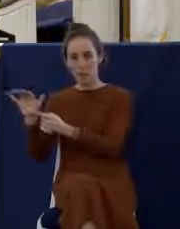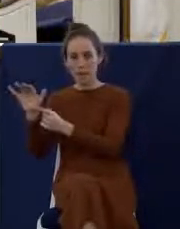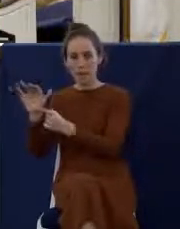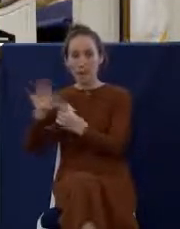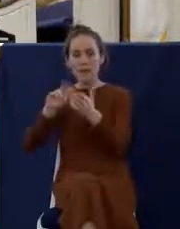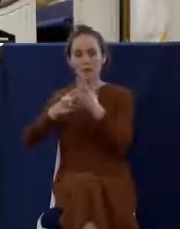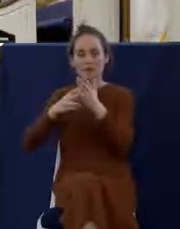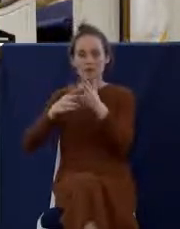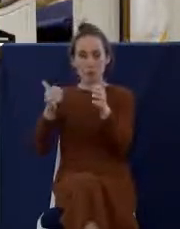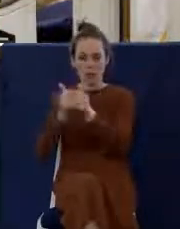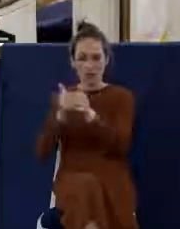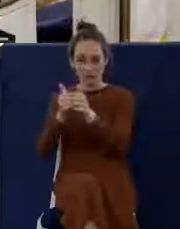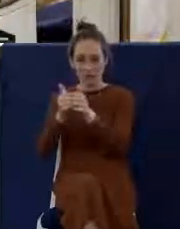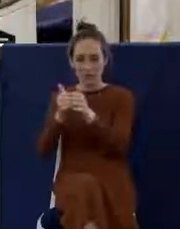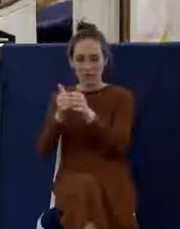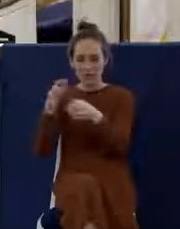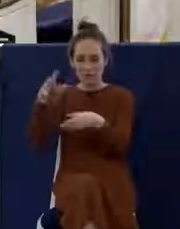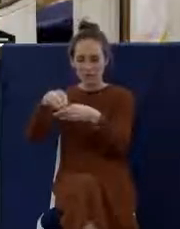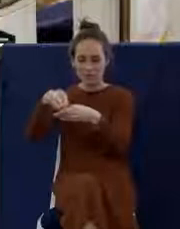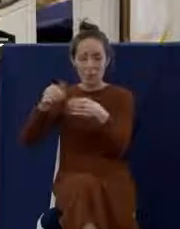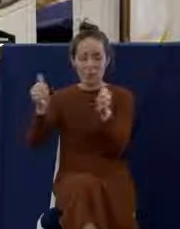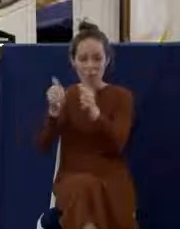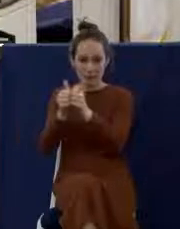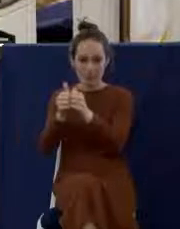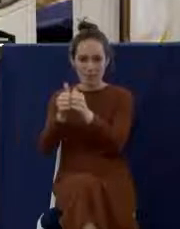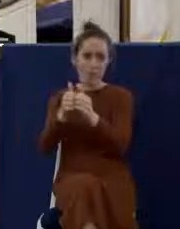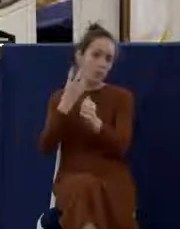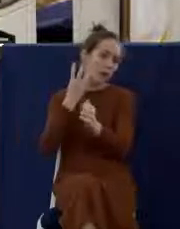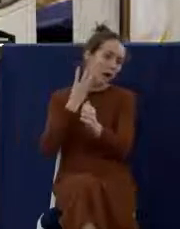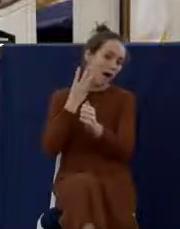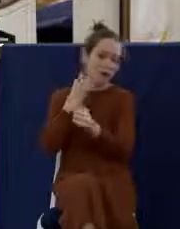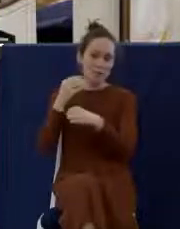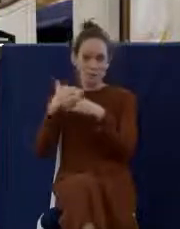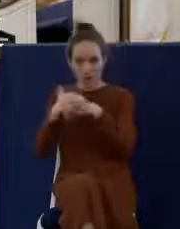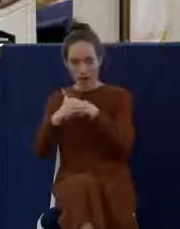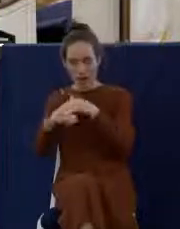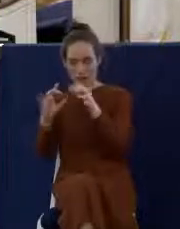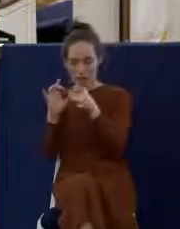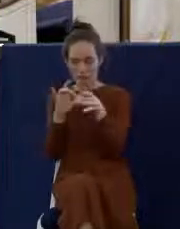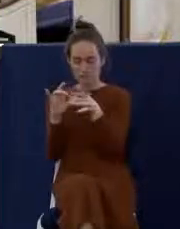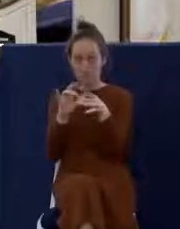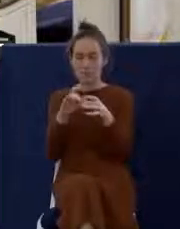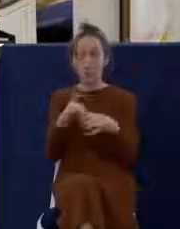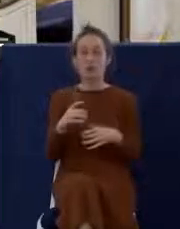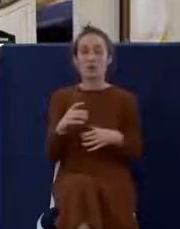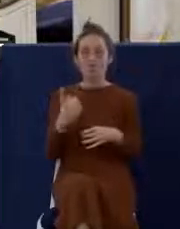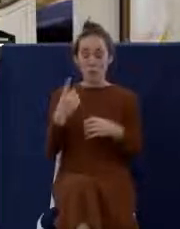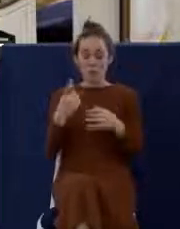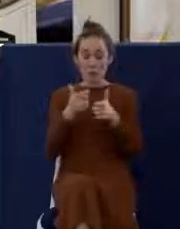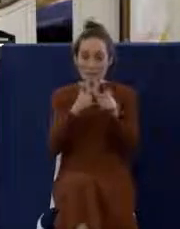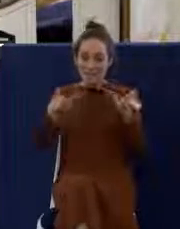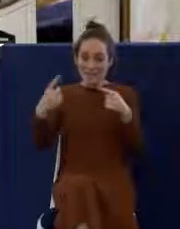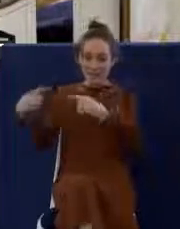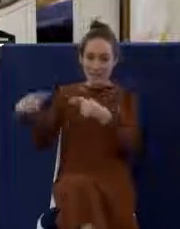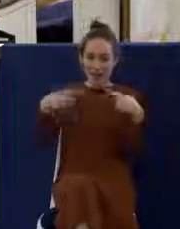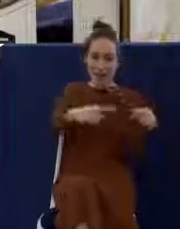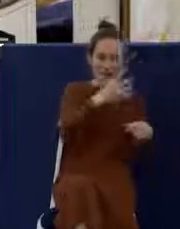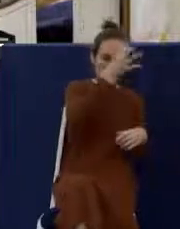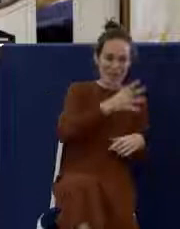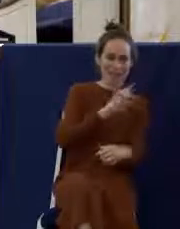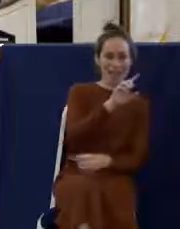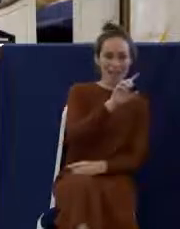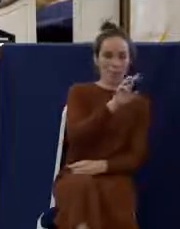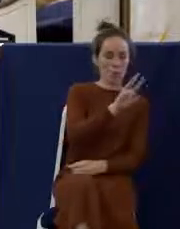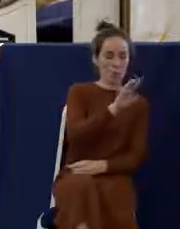substance there. He's with the elements there. In fact, there was a big debate between him and a man by the name of Zwingli, where Zwingli